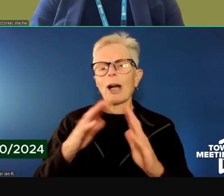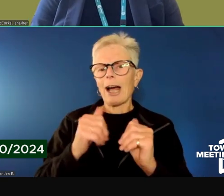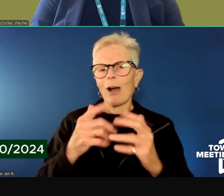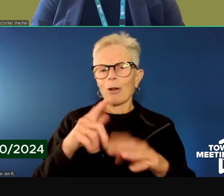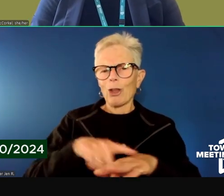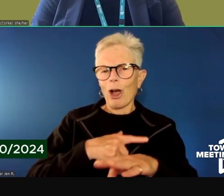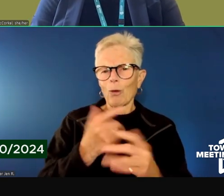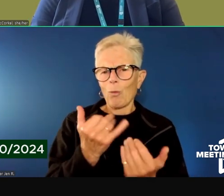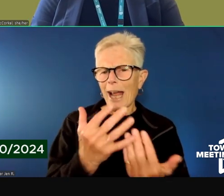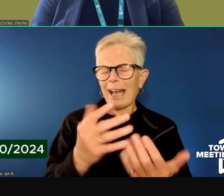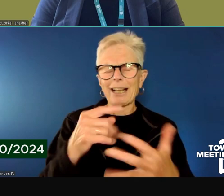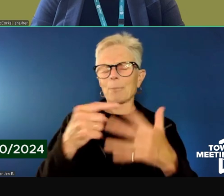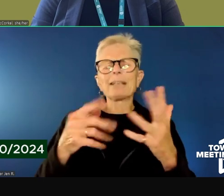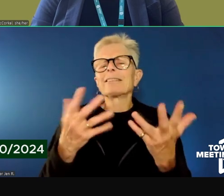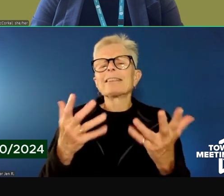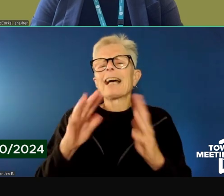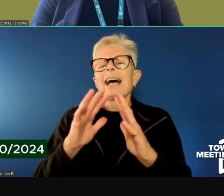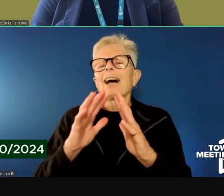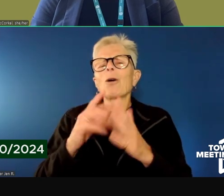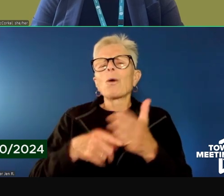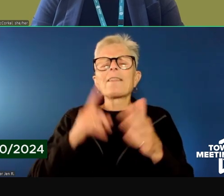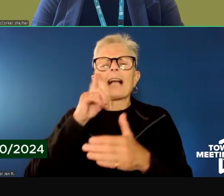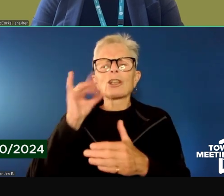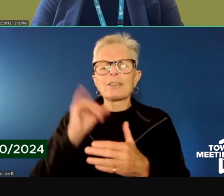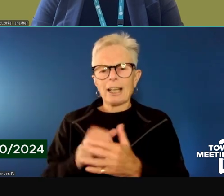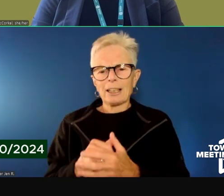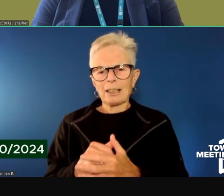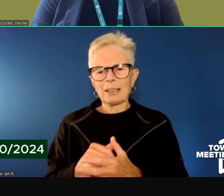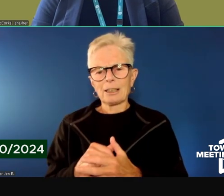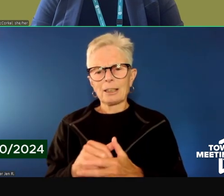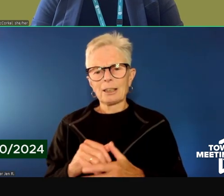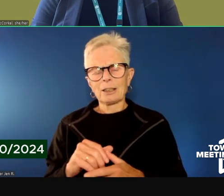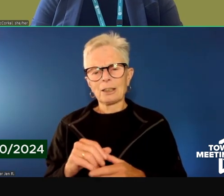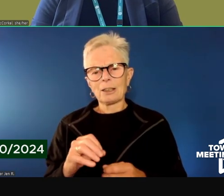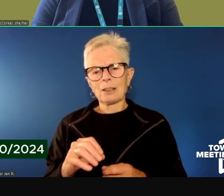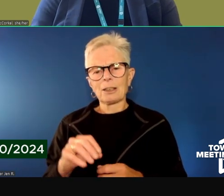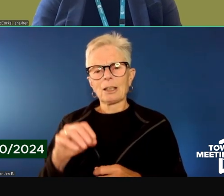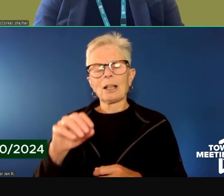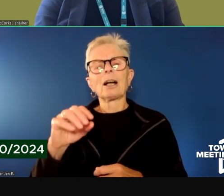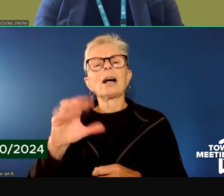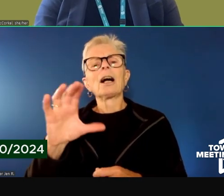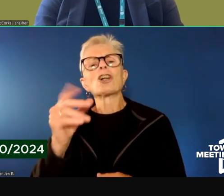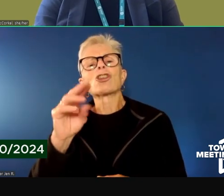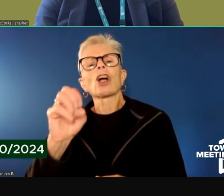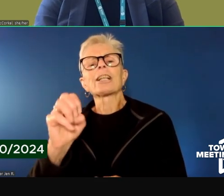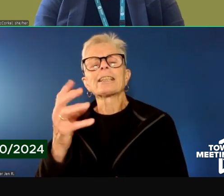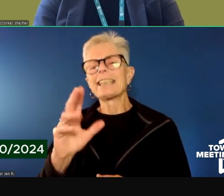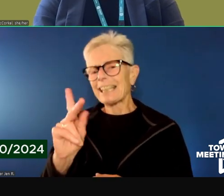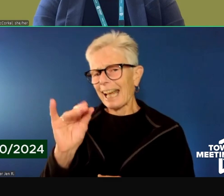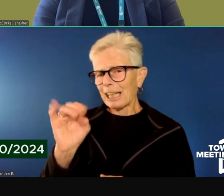Katie, if you want to join and talk a little bit about the vision for peer support services, that would be wonderful.